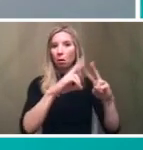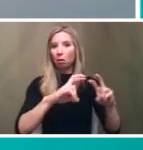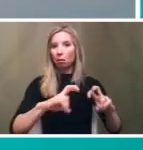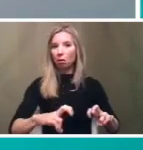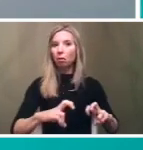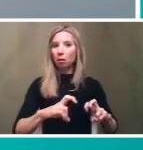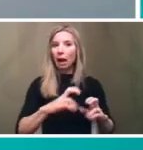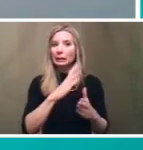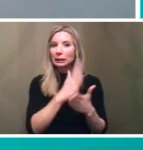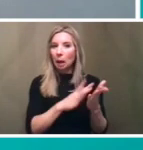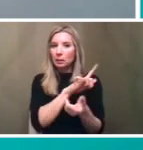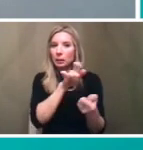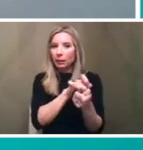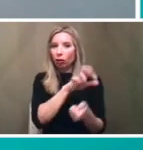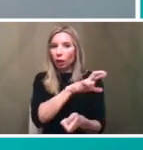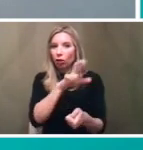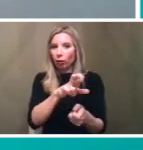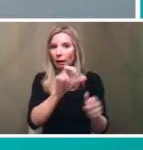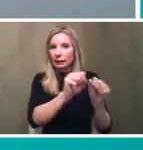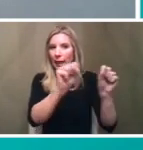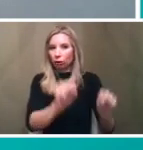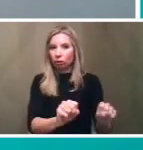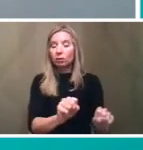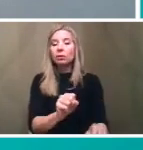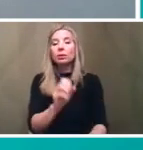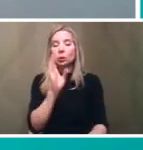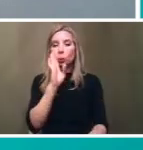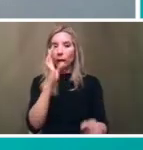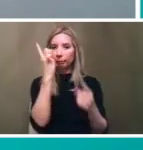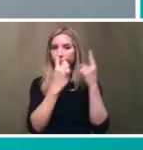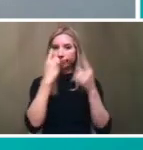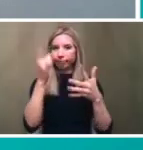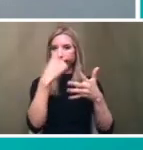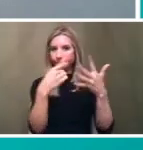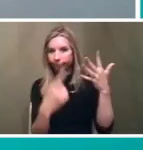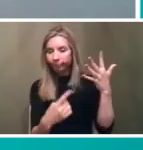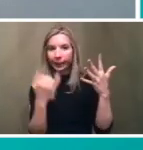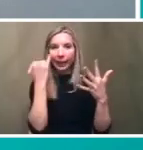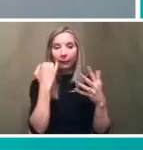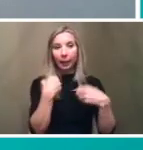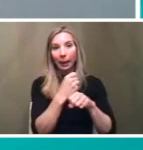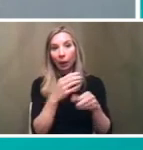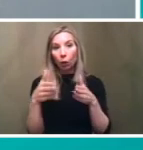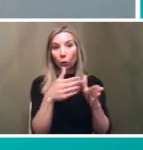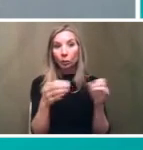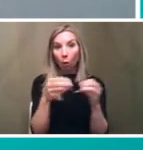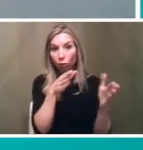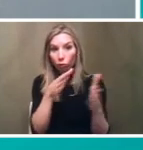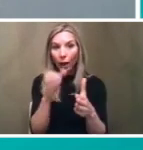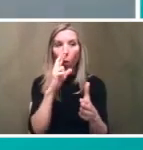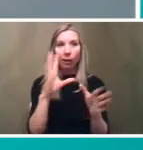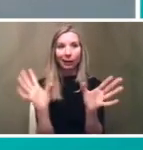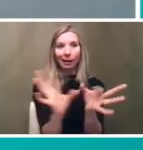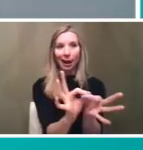stations so i mean these are all things that are going to get considered um you know whether it's straightening routes out or connecting them to regional rail or just you know we're